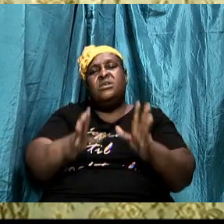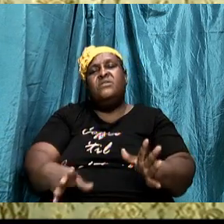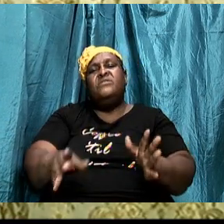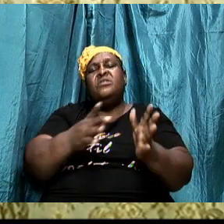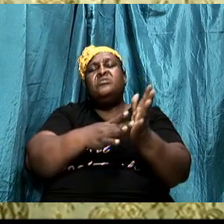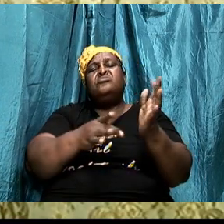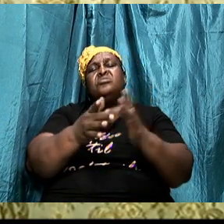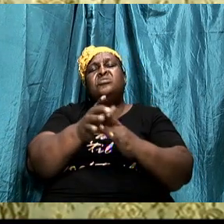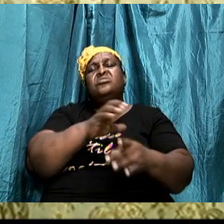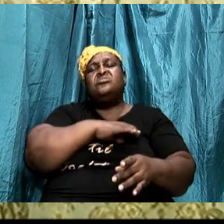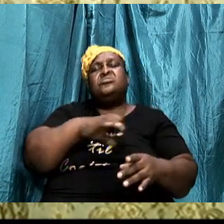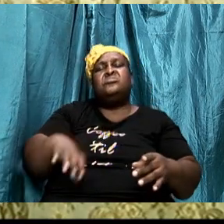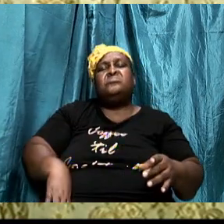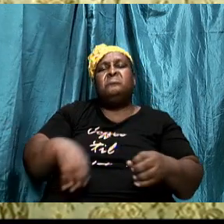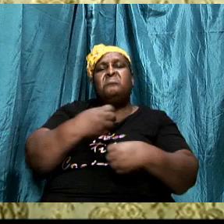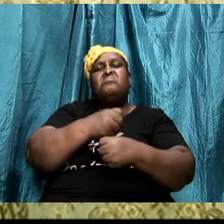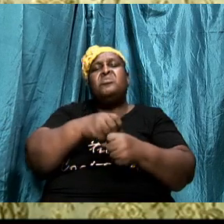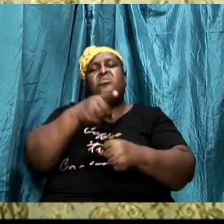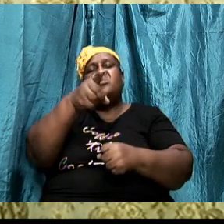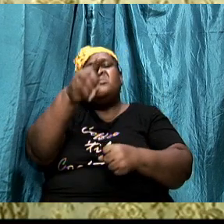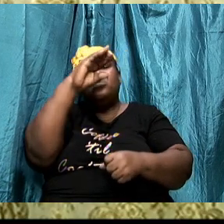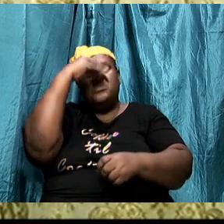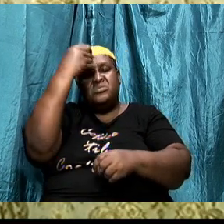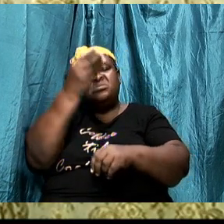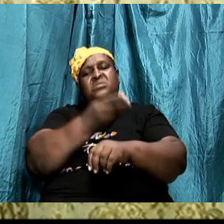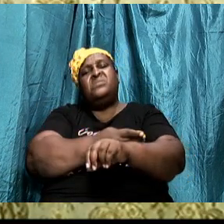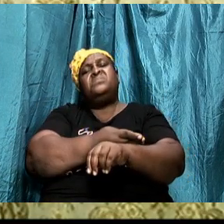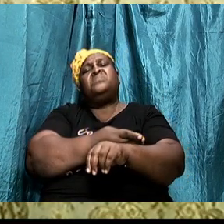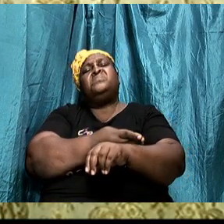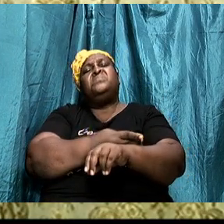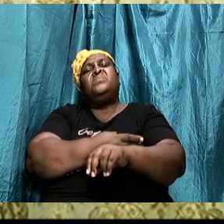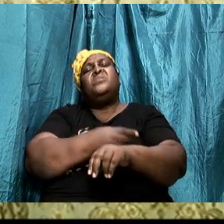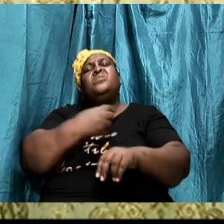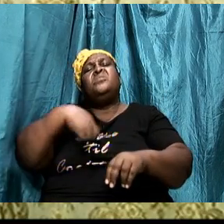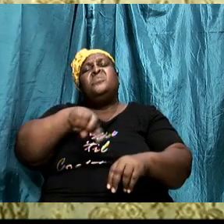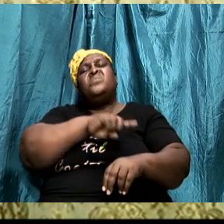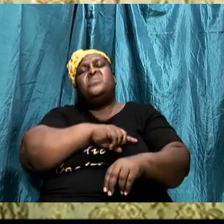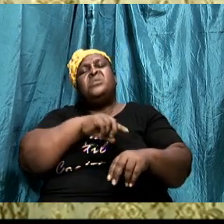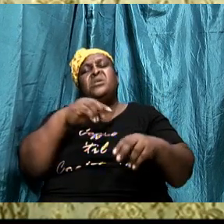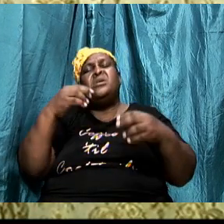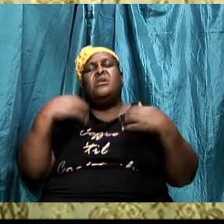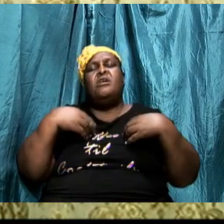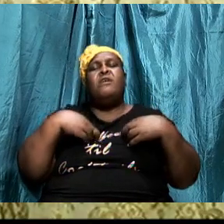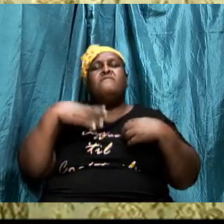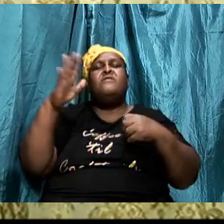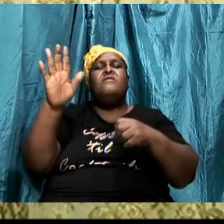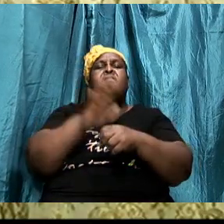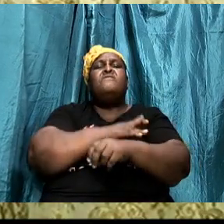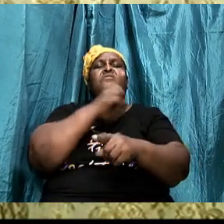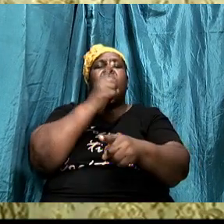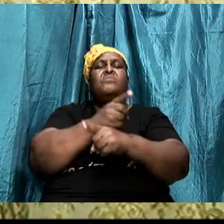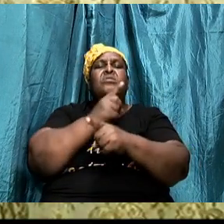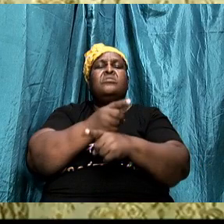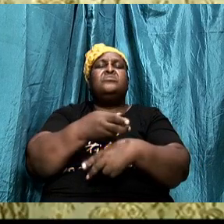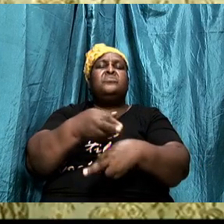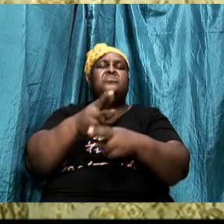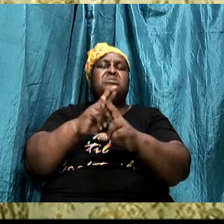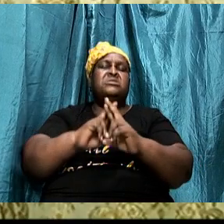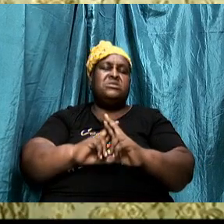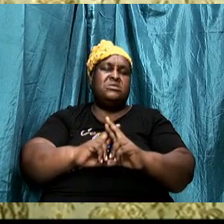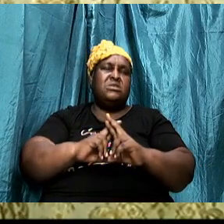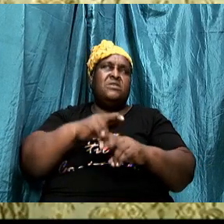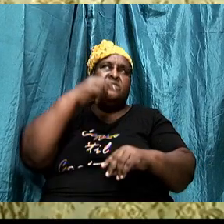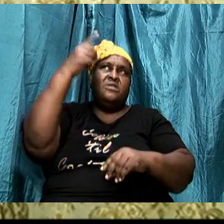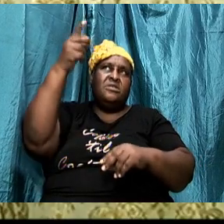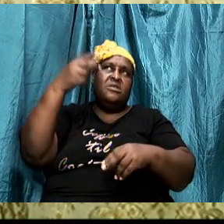son he has made you a son we have full rights to receive his inheritance